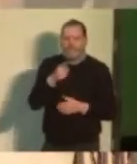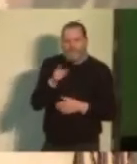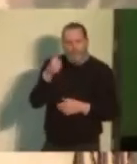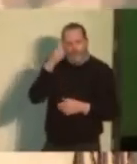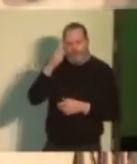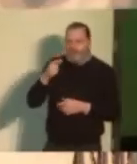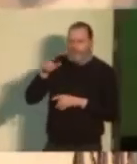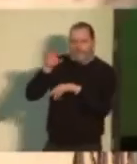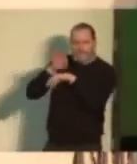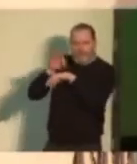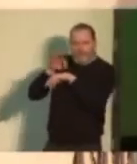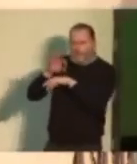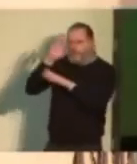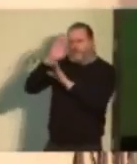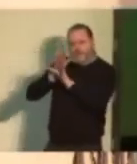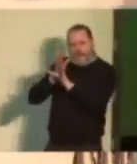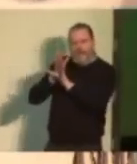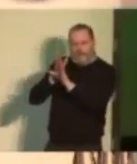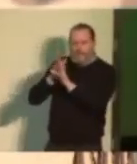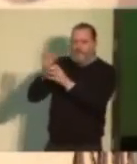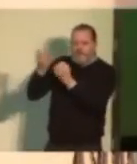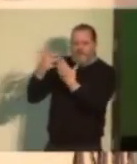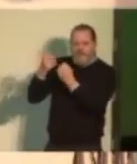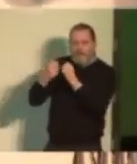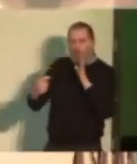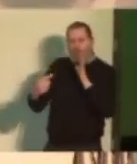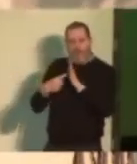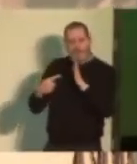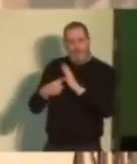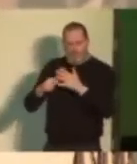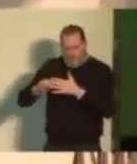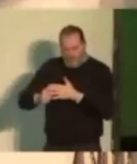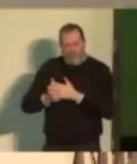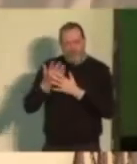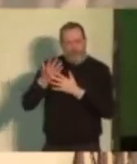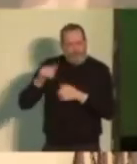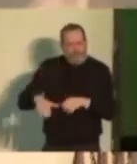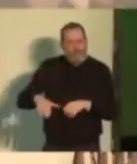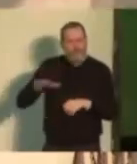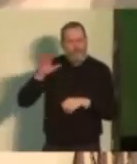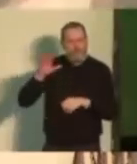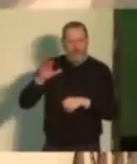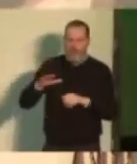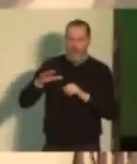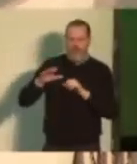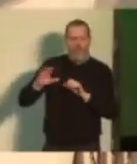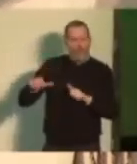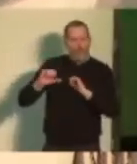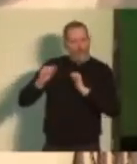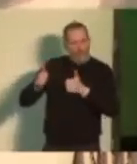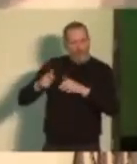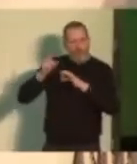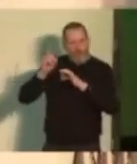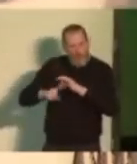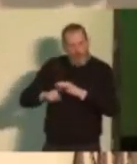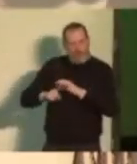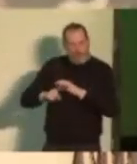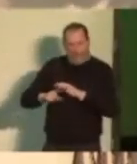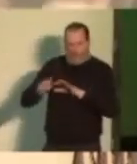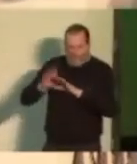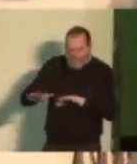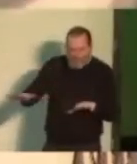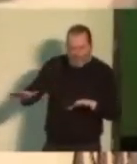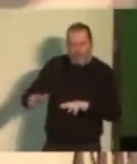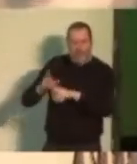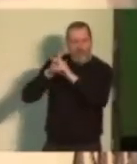are the most important years of human development that we have the highest quality and affordable childcare available